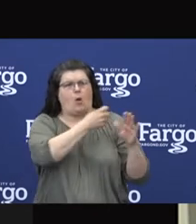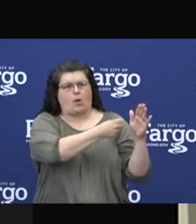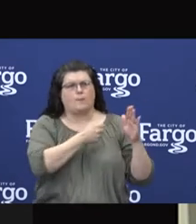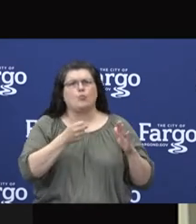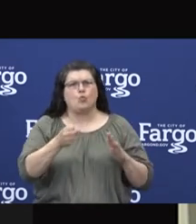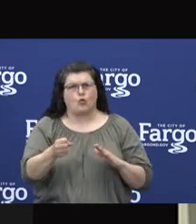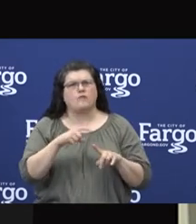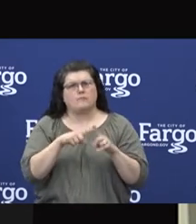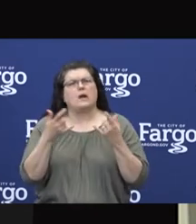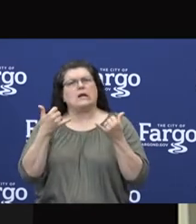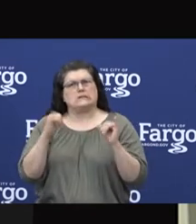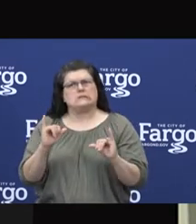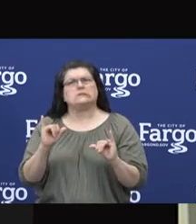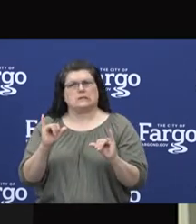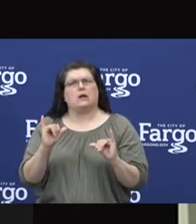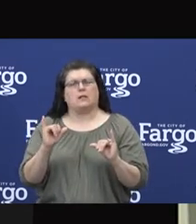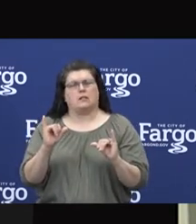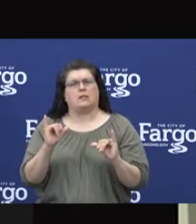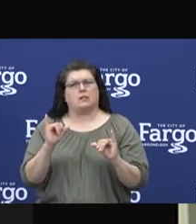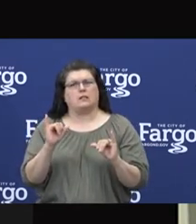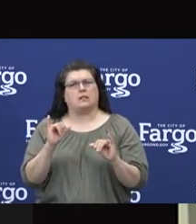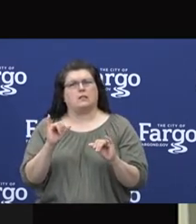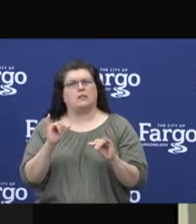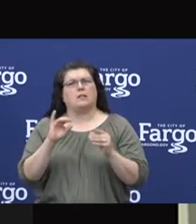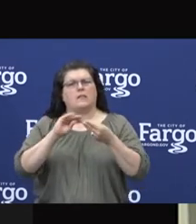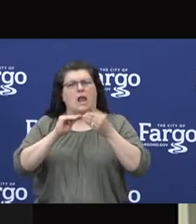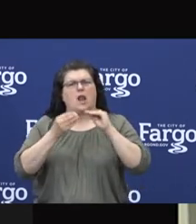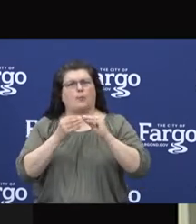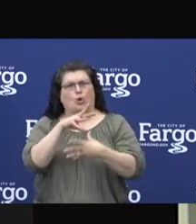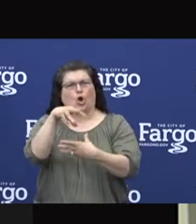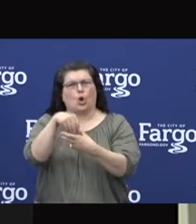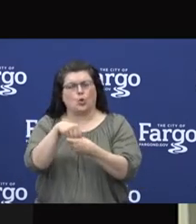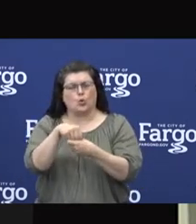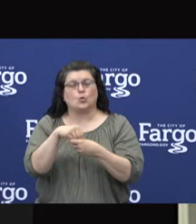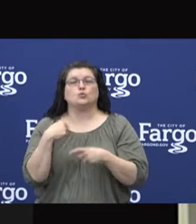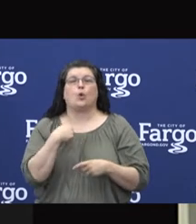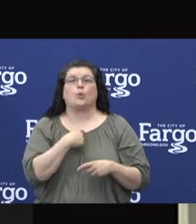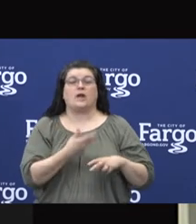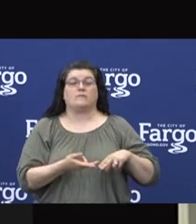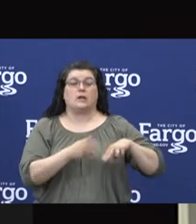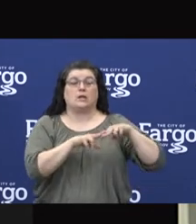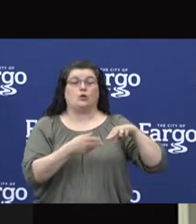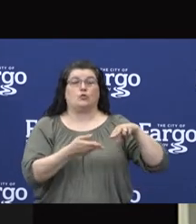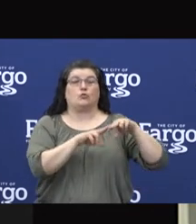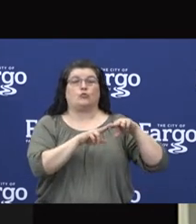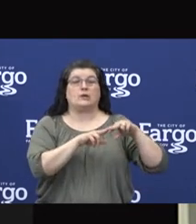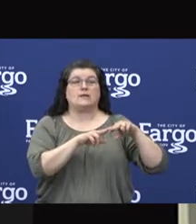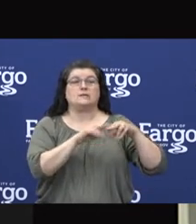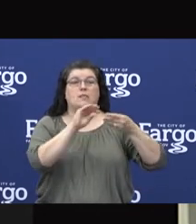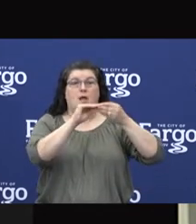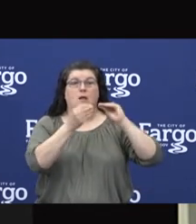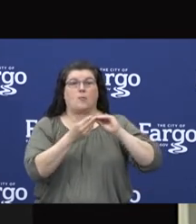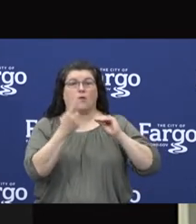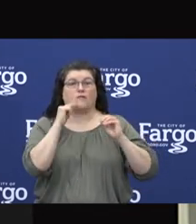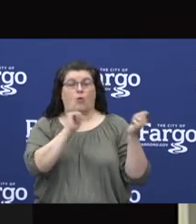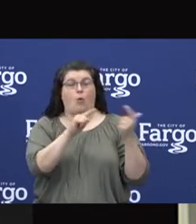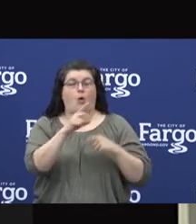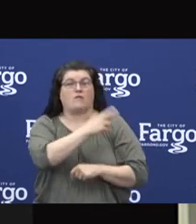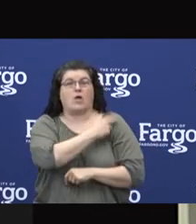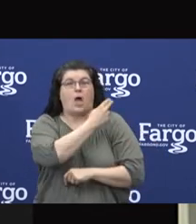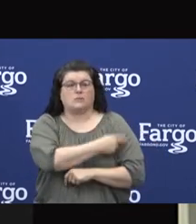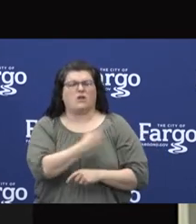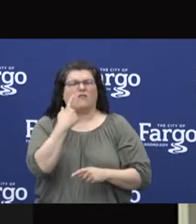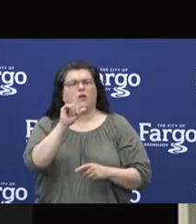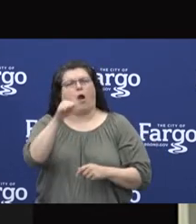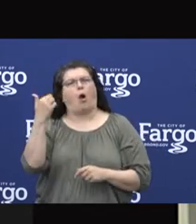still impact our census. We have gradually increased in our hospital census overall for many other reasons,